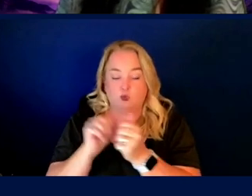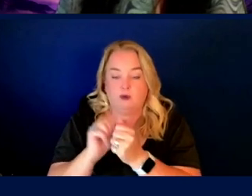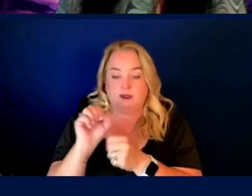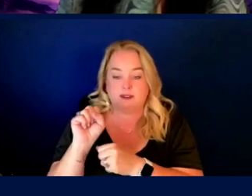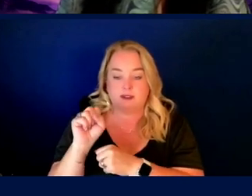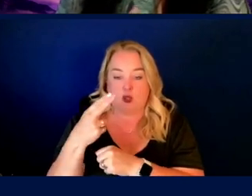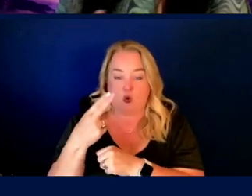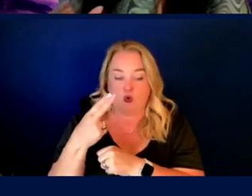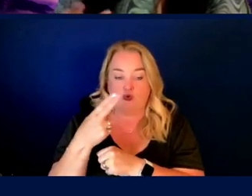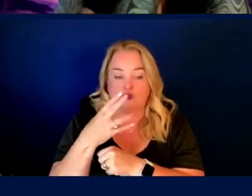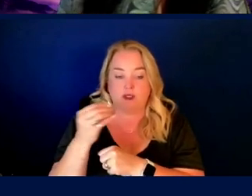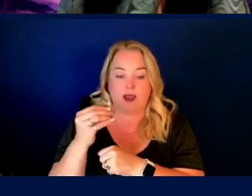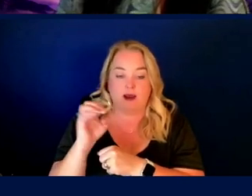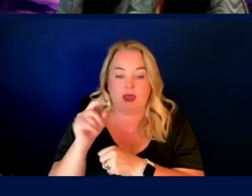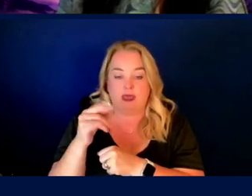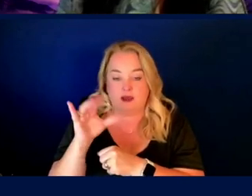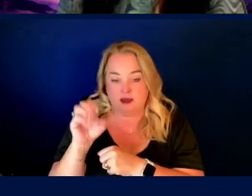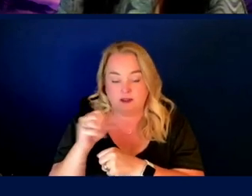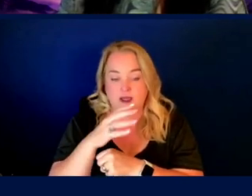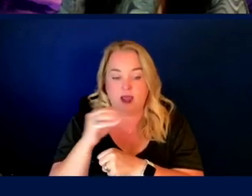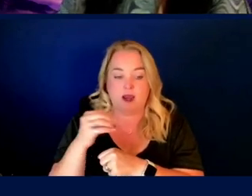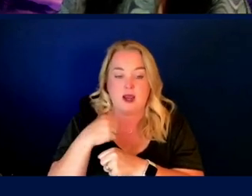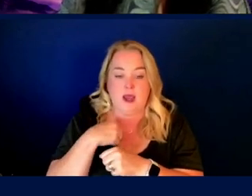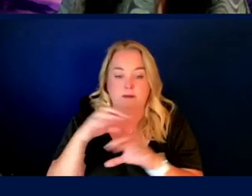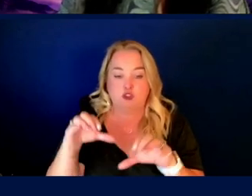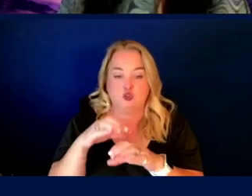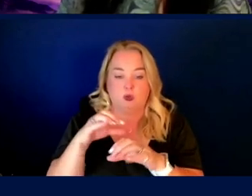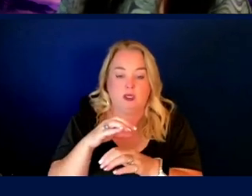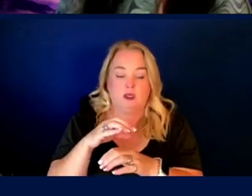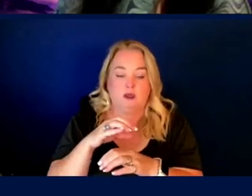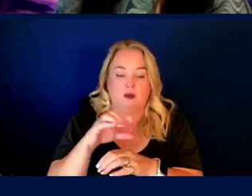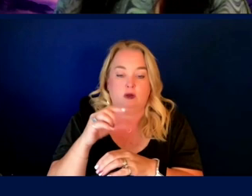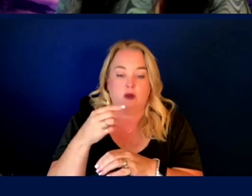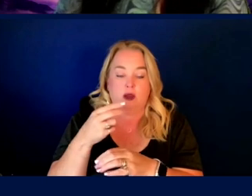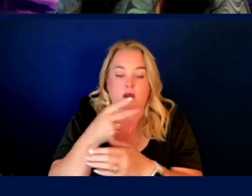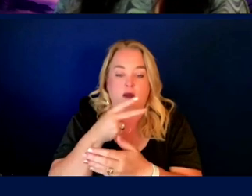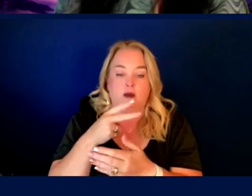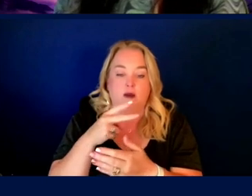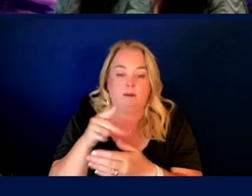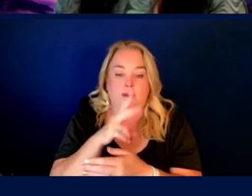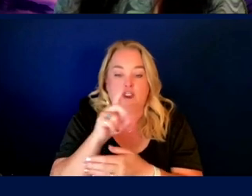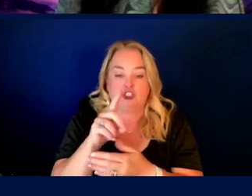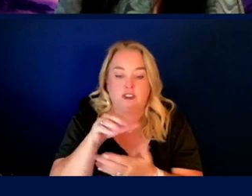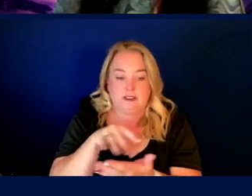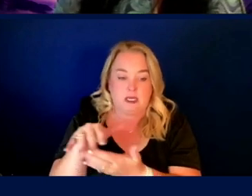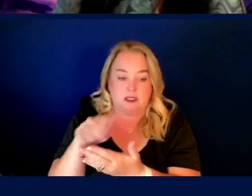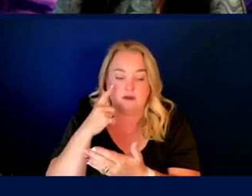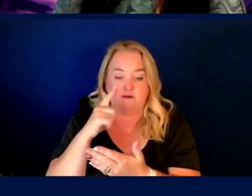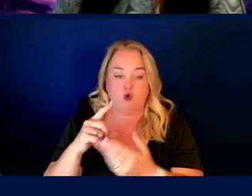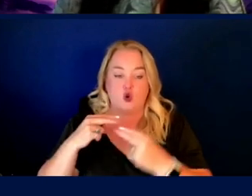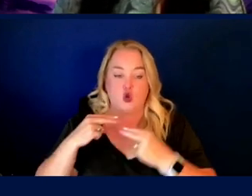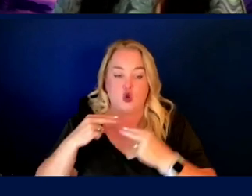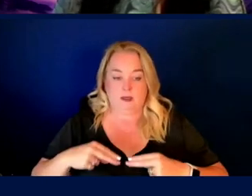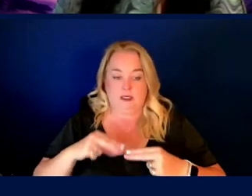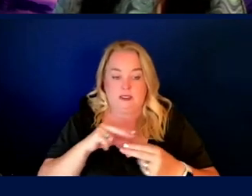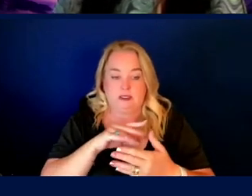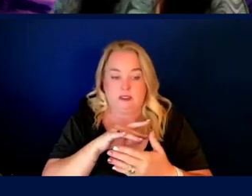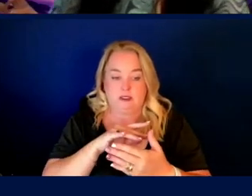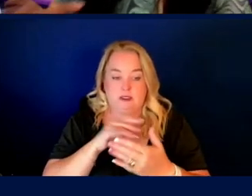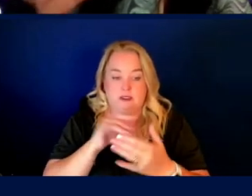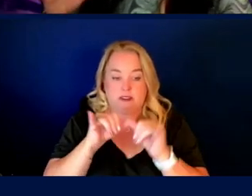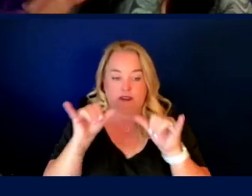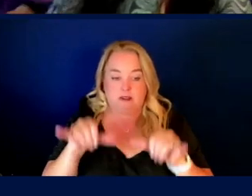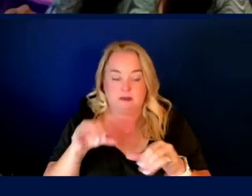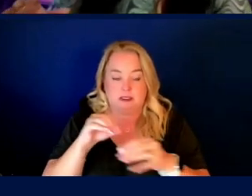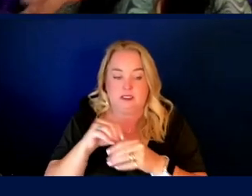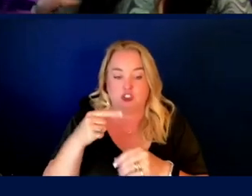and things like that. And I'm currently pursuing graduate studies in systems engineering with a focus in his, uh, human systems at JHU. And I